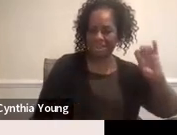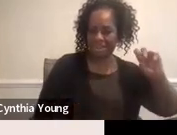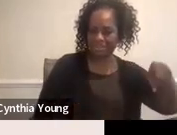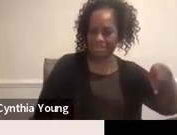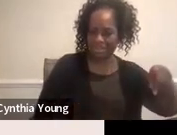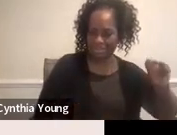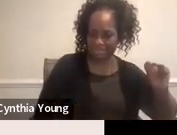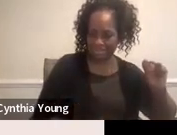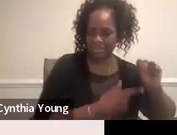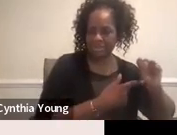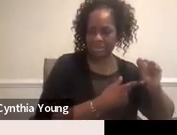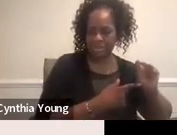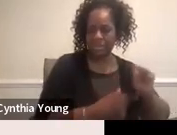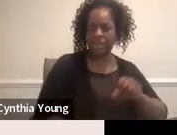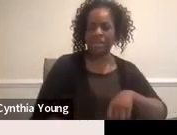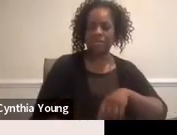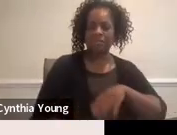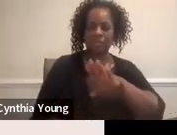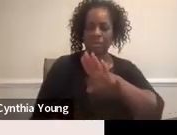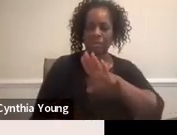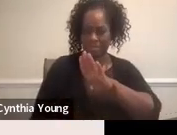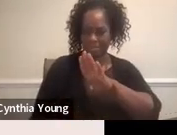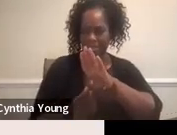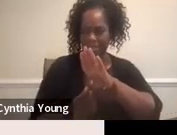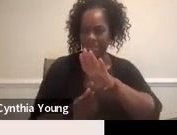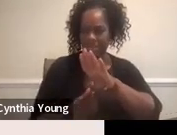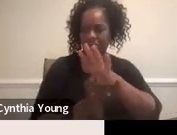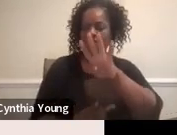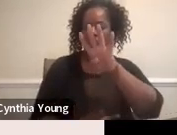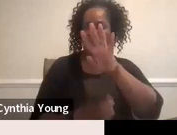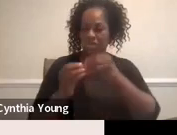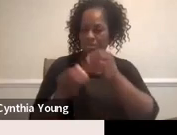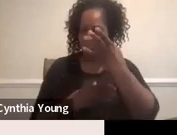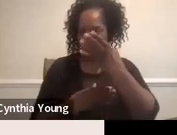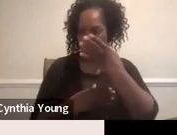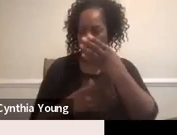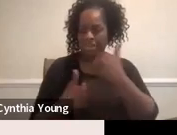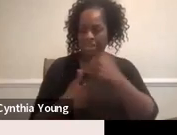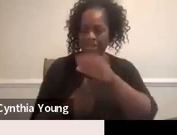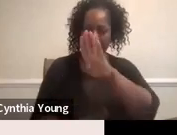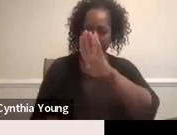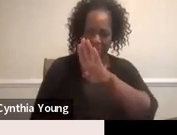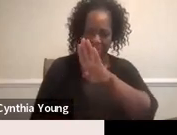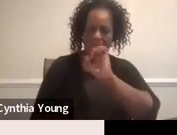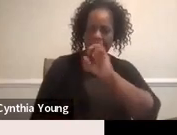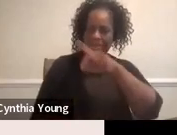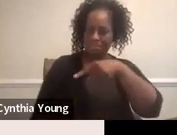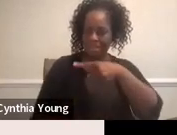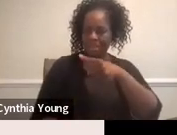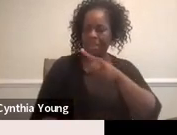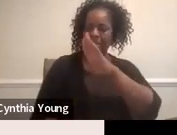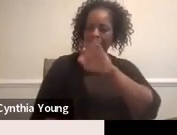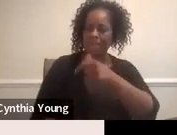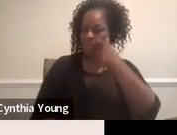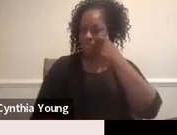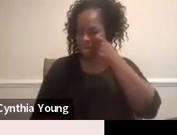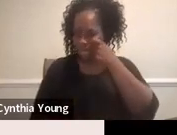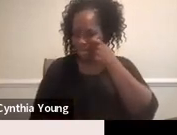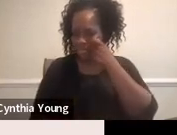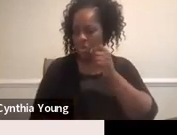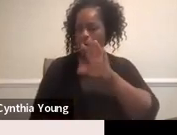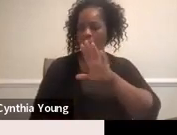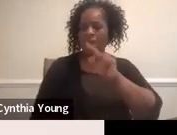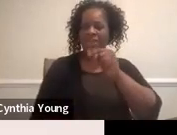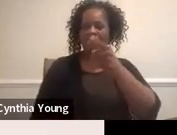And 4B looks at children with our IEPs by race or ethnicity.